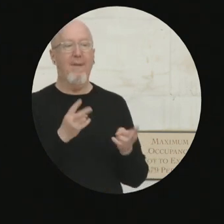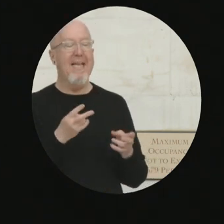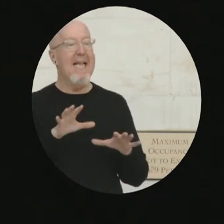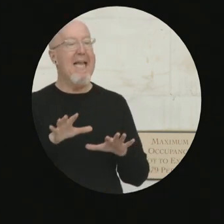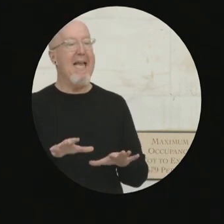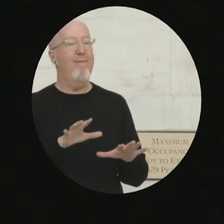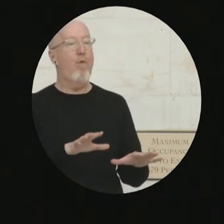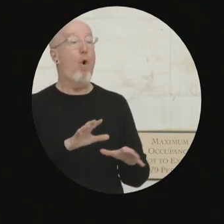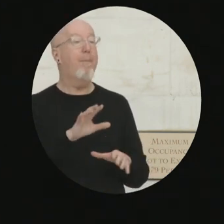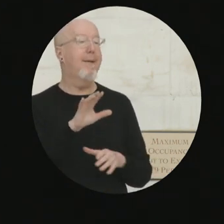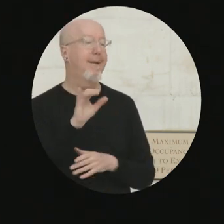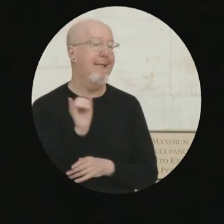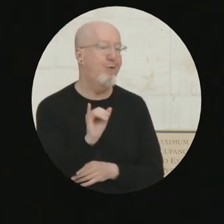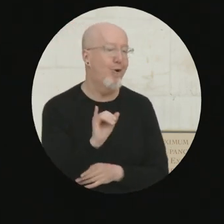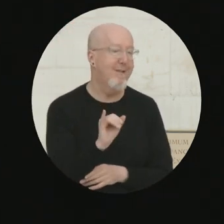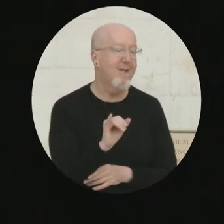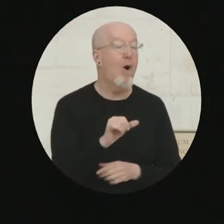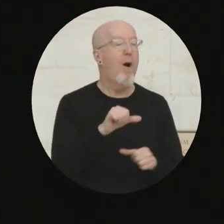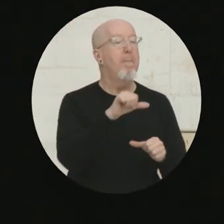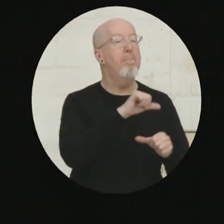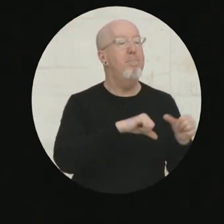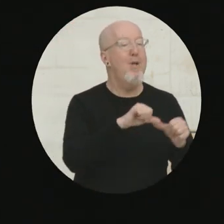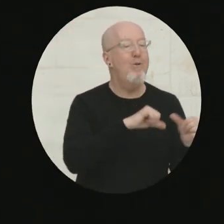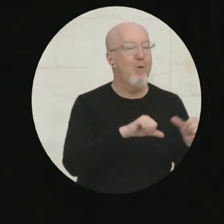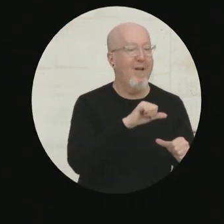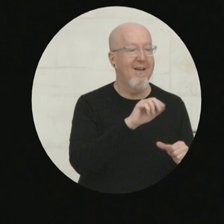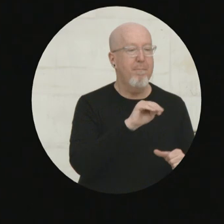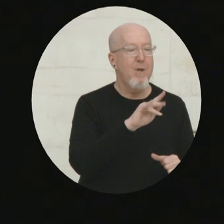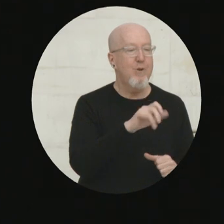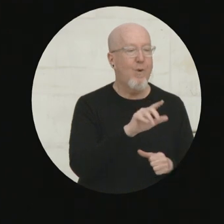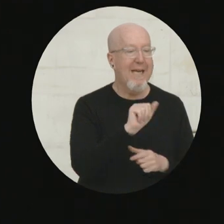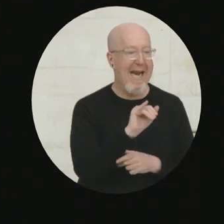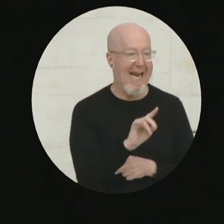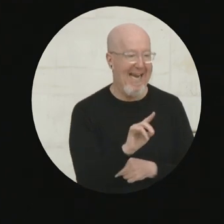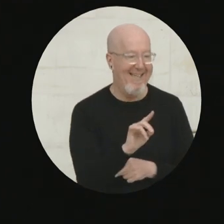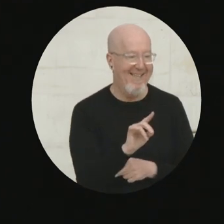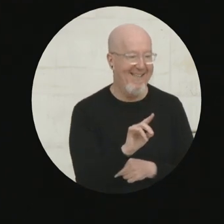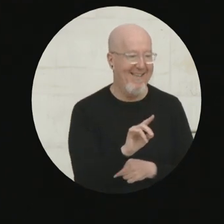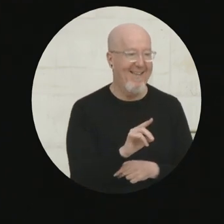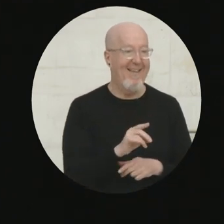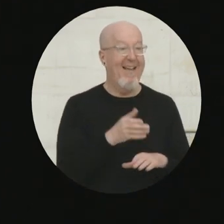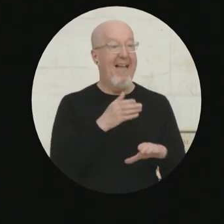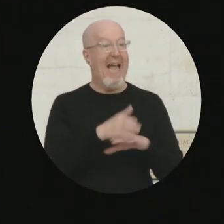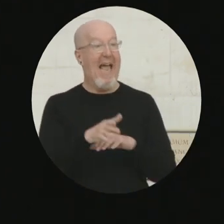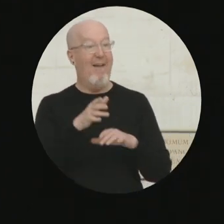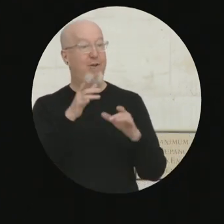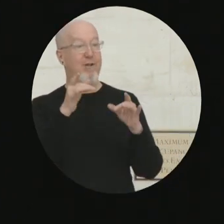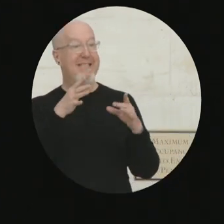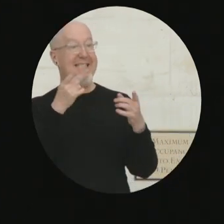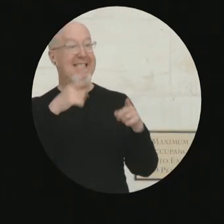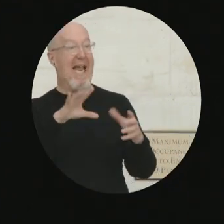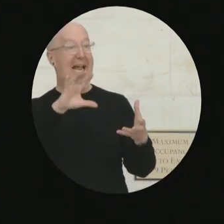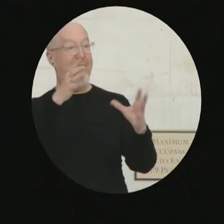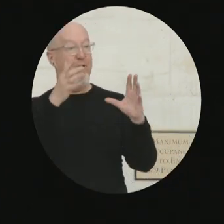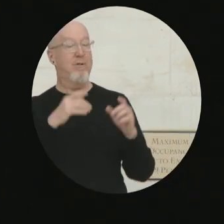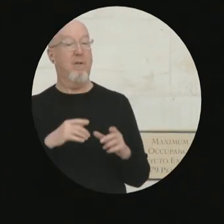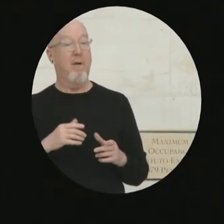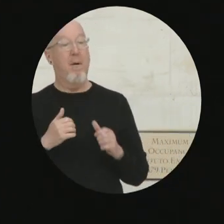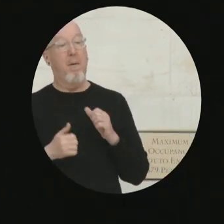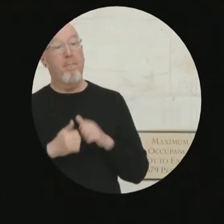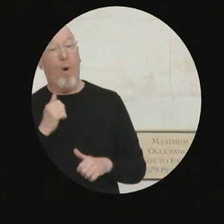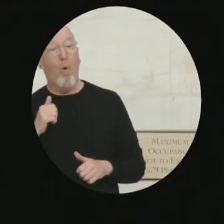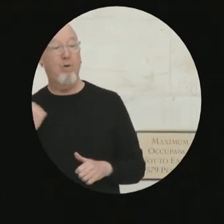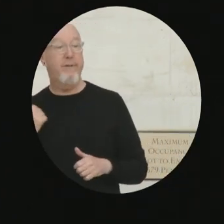insurance or mutual aid. As we heard already, after disasters, most providers of medical care,